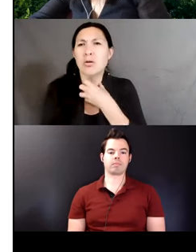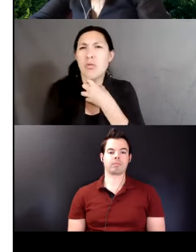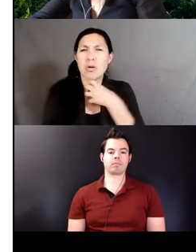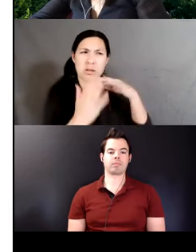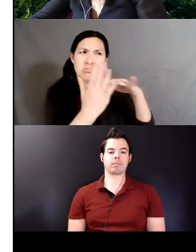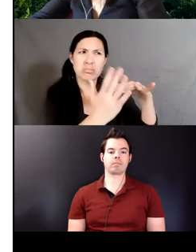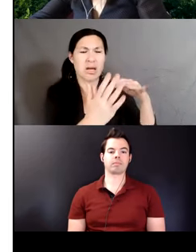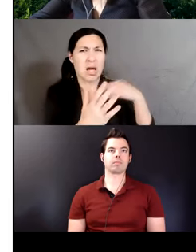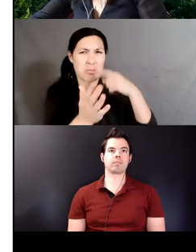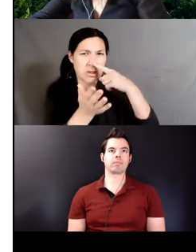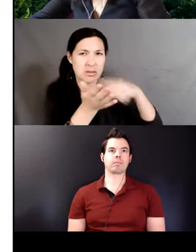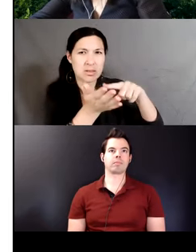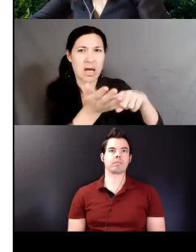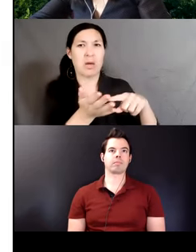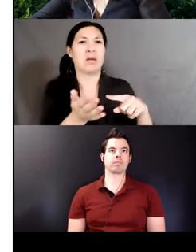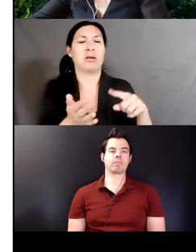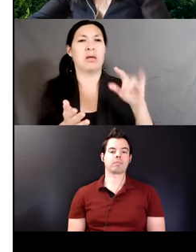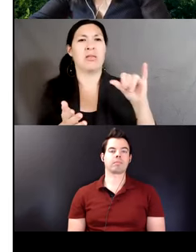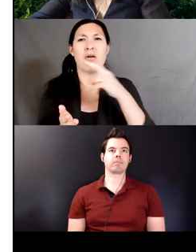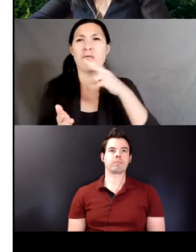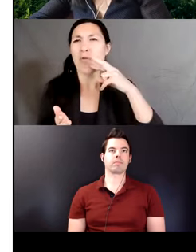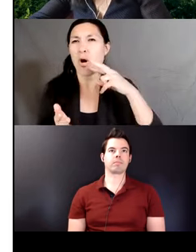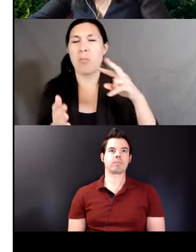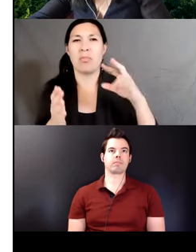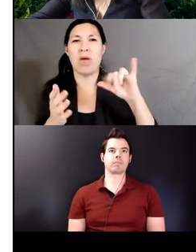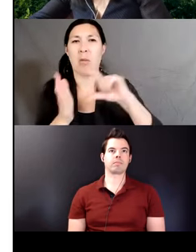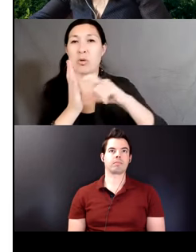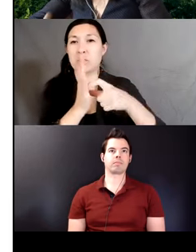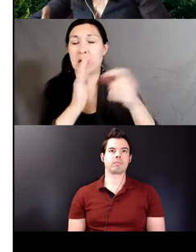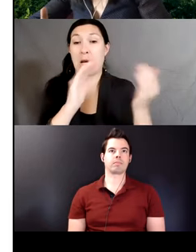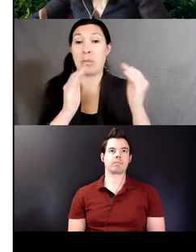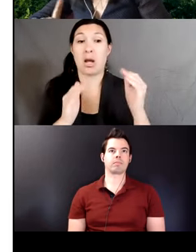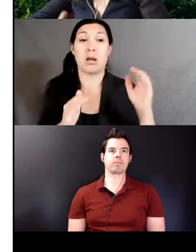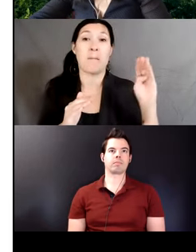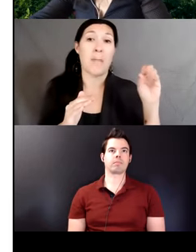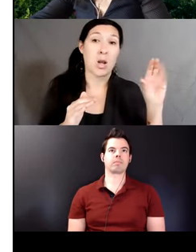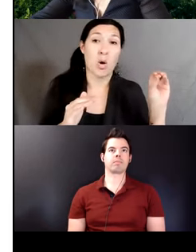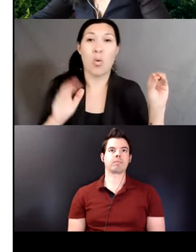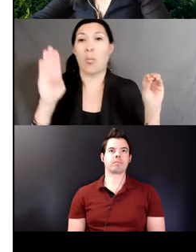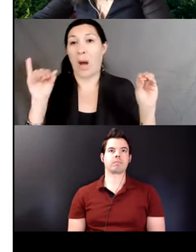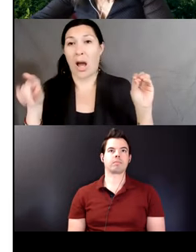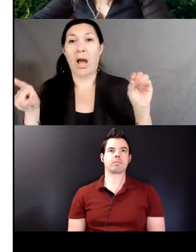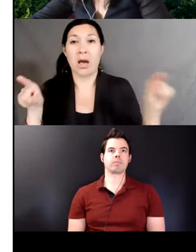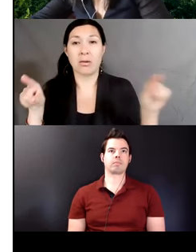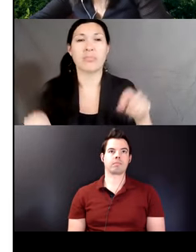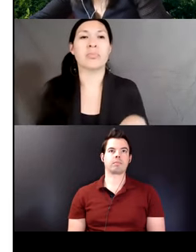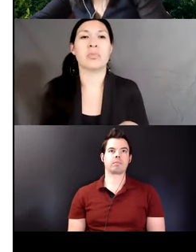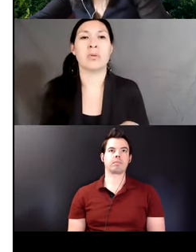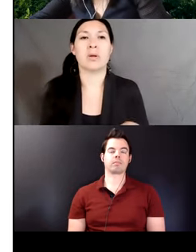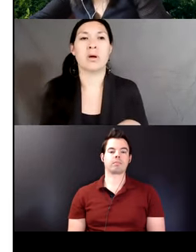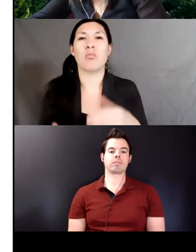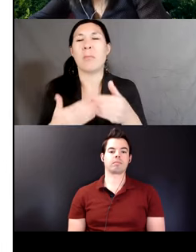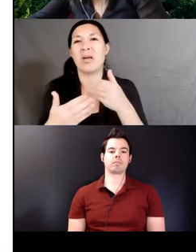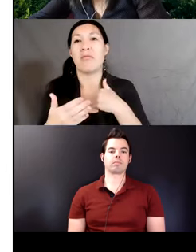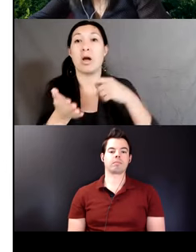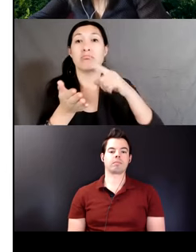exponents of derivational verbal morphology between monolinguals and bilinguals. Before jumping into the real study and